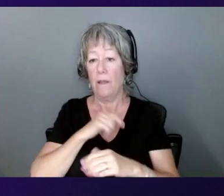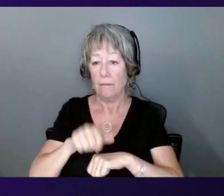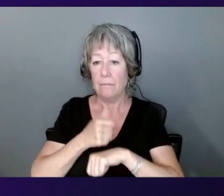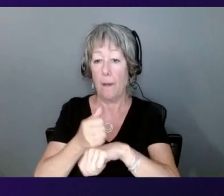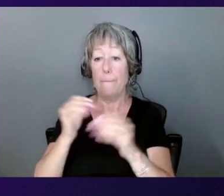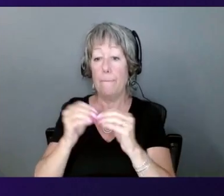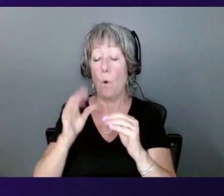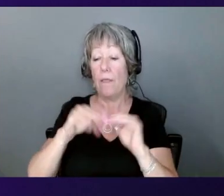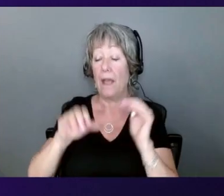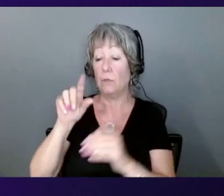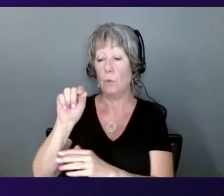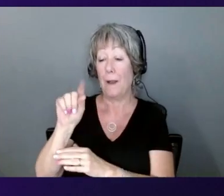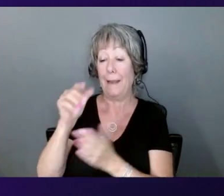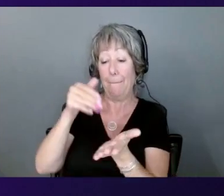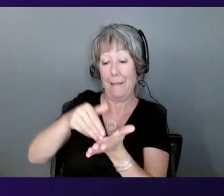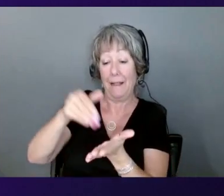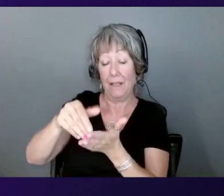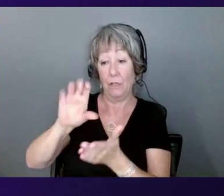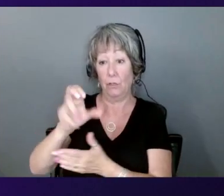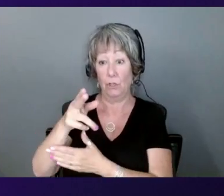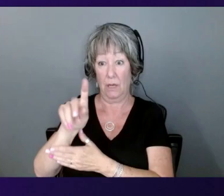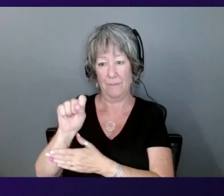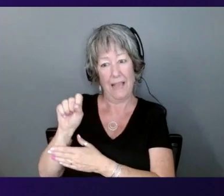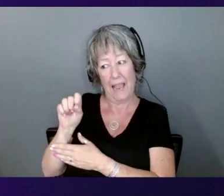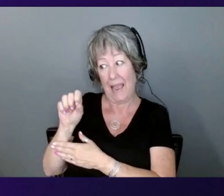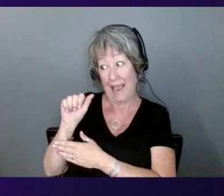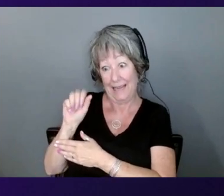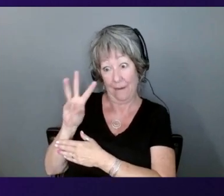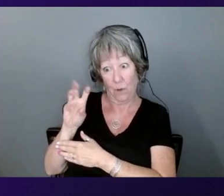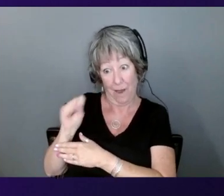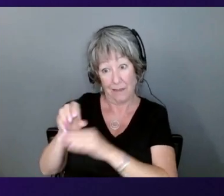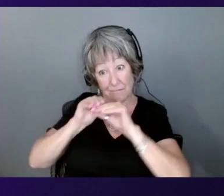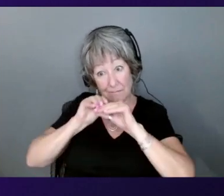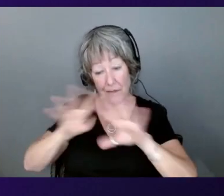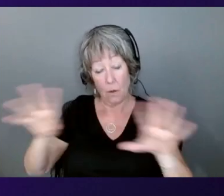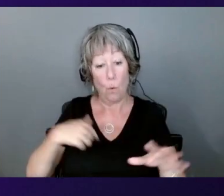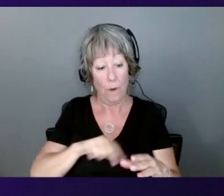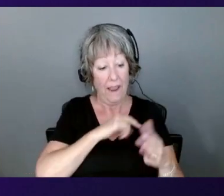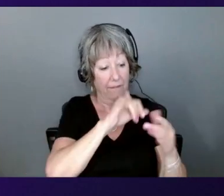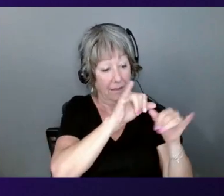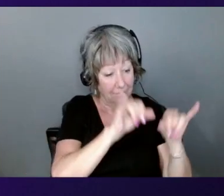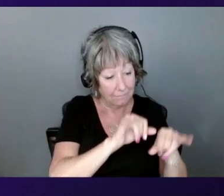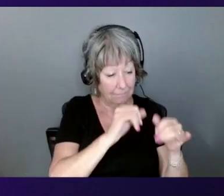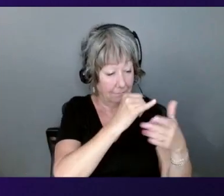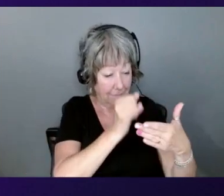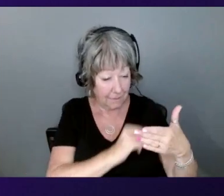that we have designed, that we have architected, and manufactured since 2014.